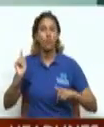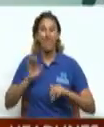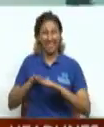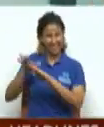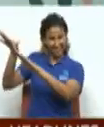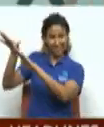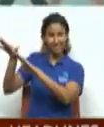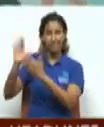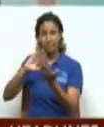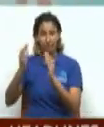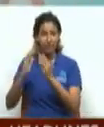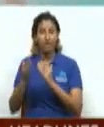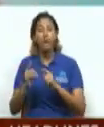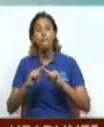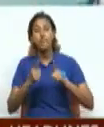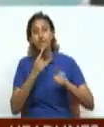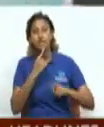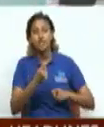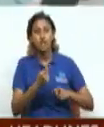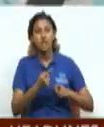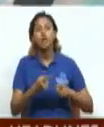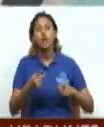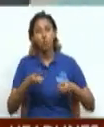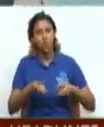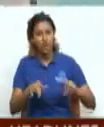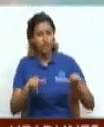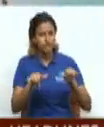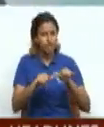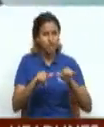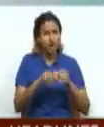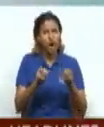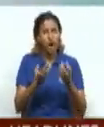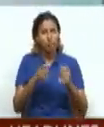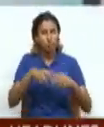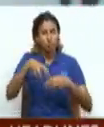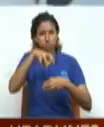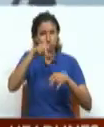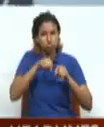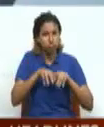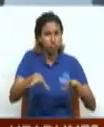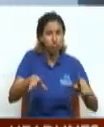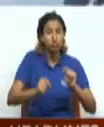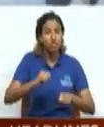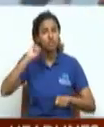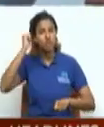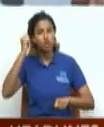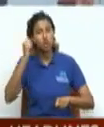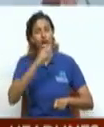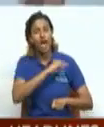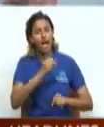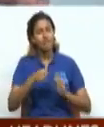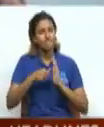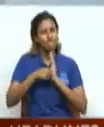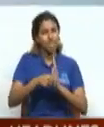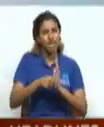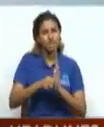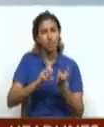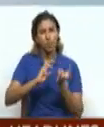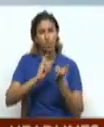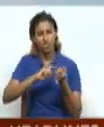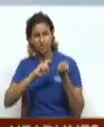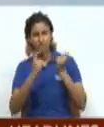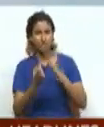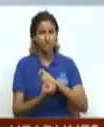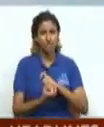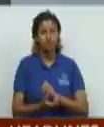to measure both the emissions of Trinidad and Tobago, as well as the effects of climate change. Ryan Bajou, CNC3 News,